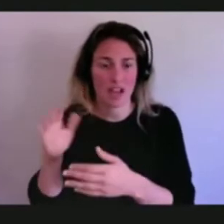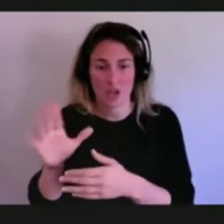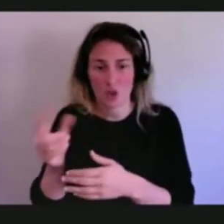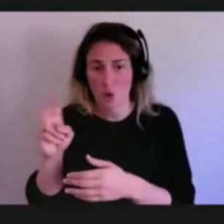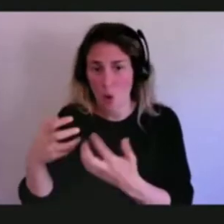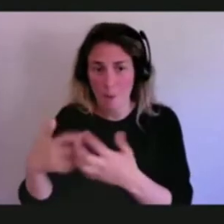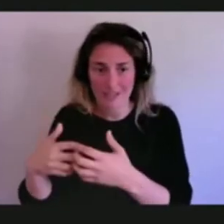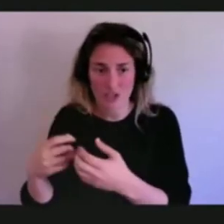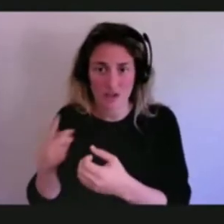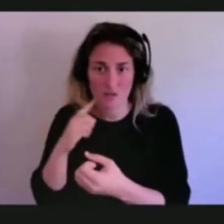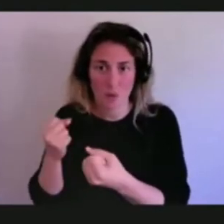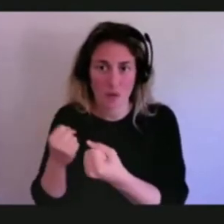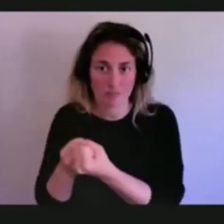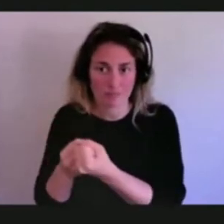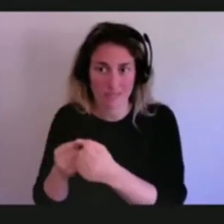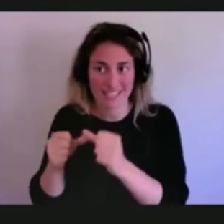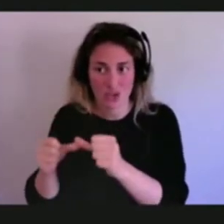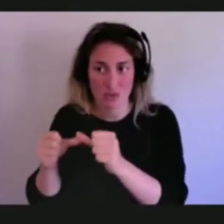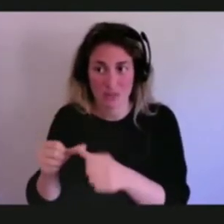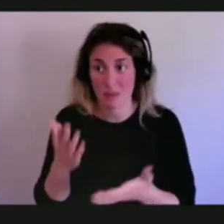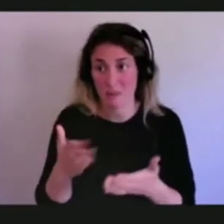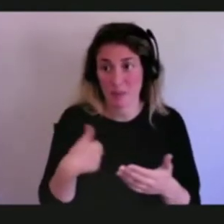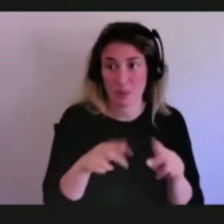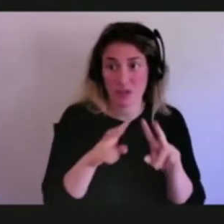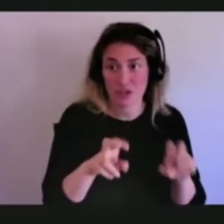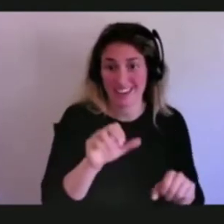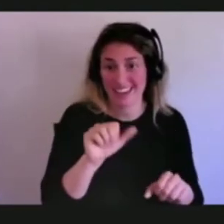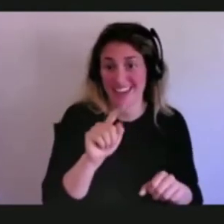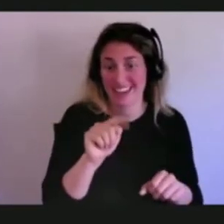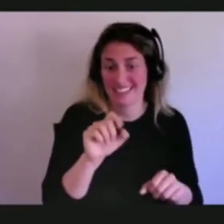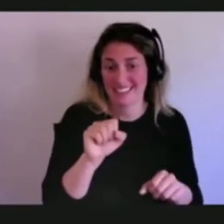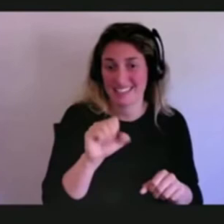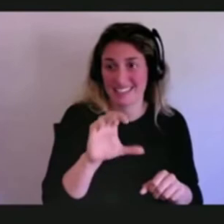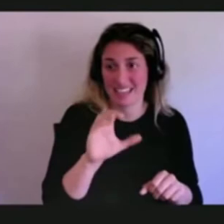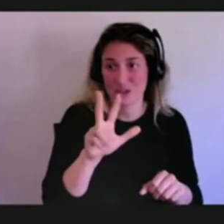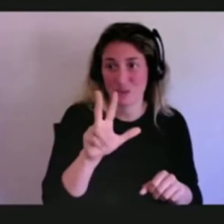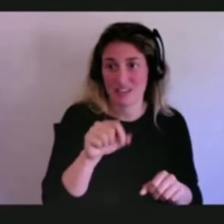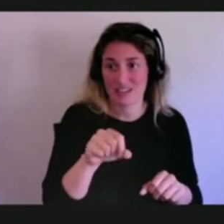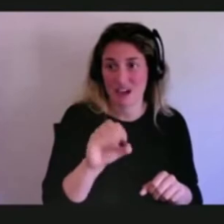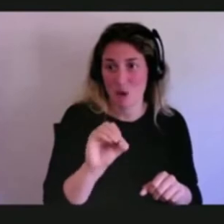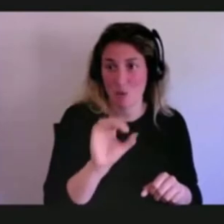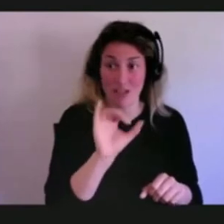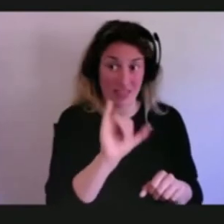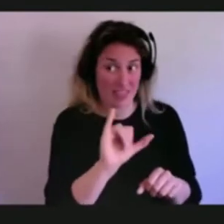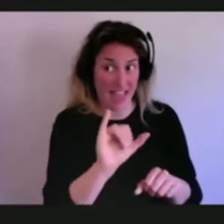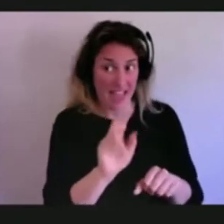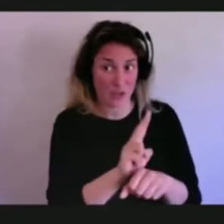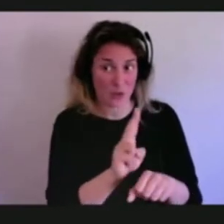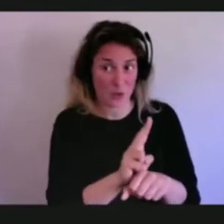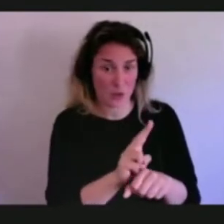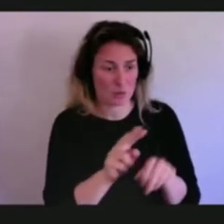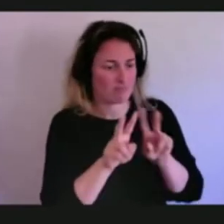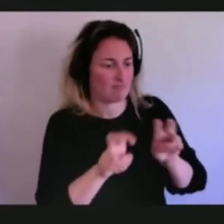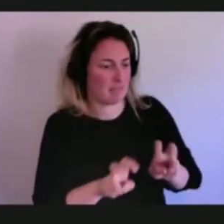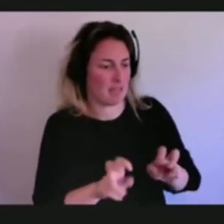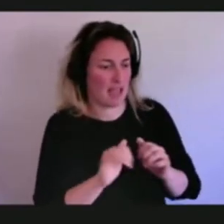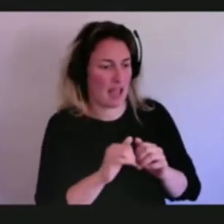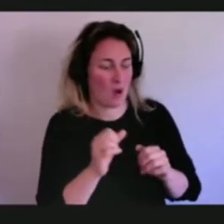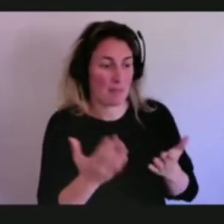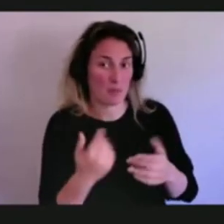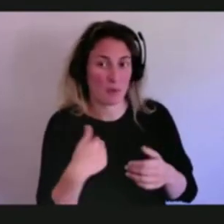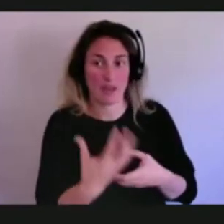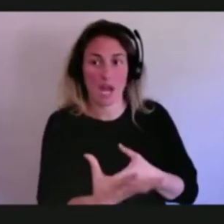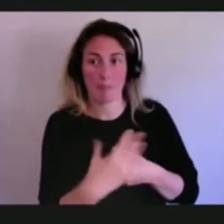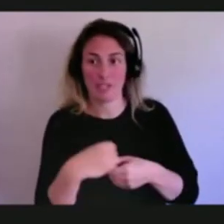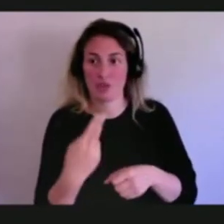that we should look at how ATSC 3.0 spectrum can be used to help supplement when power